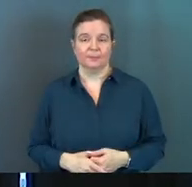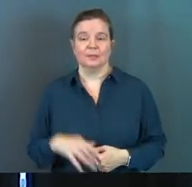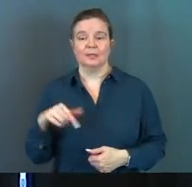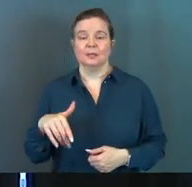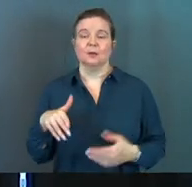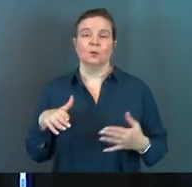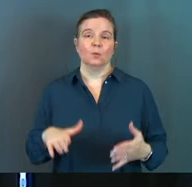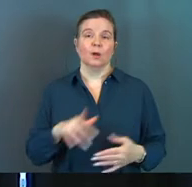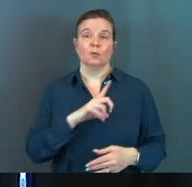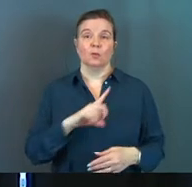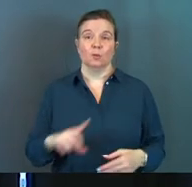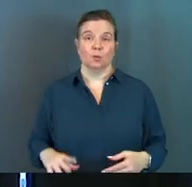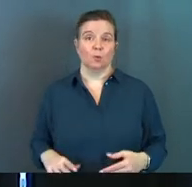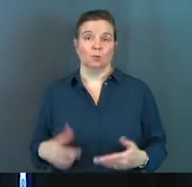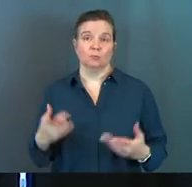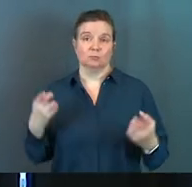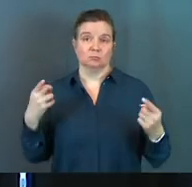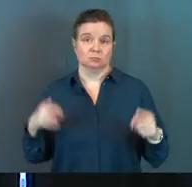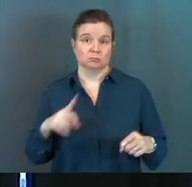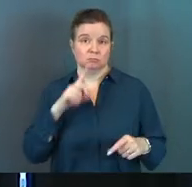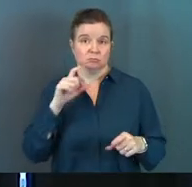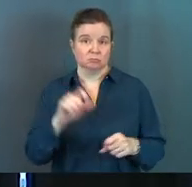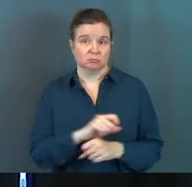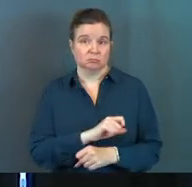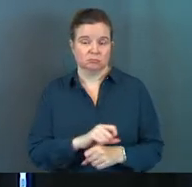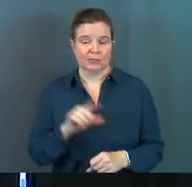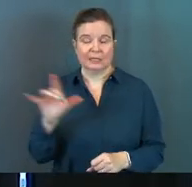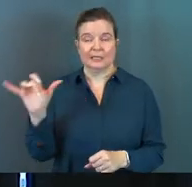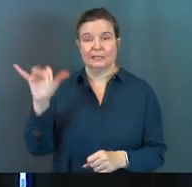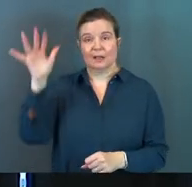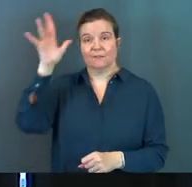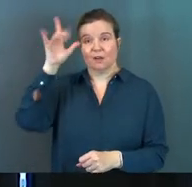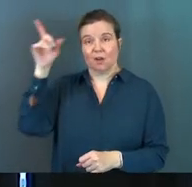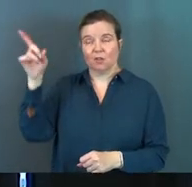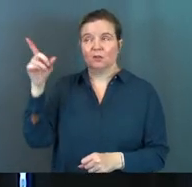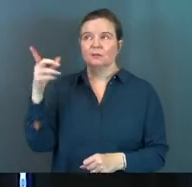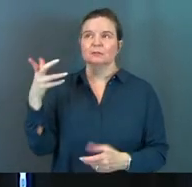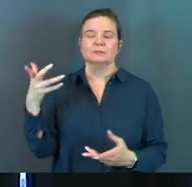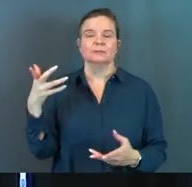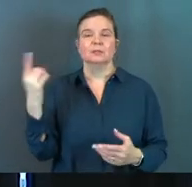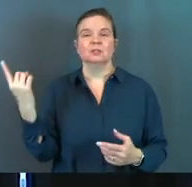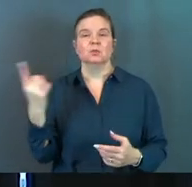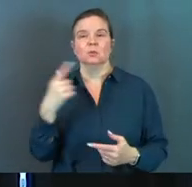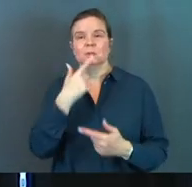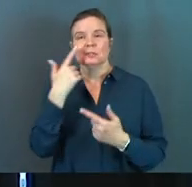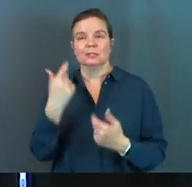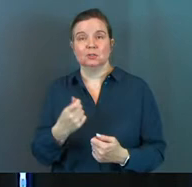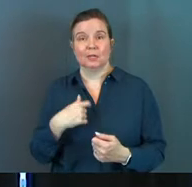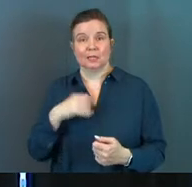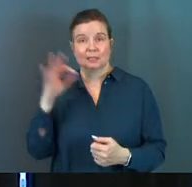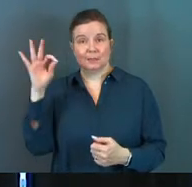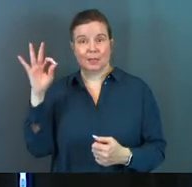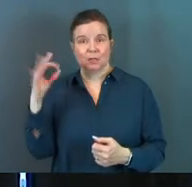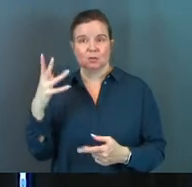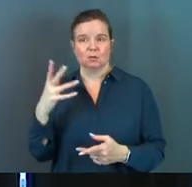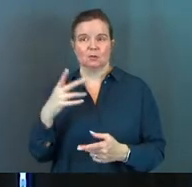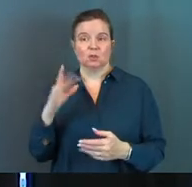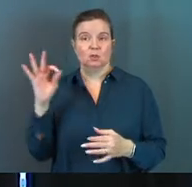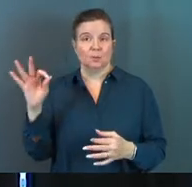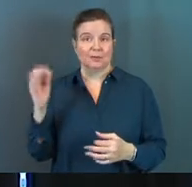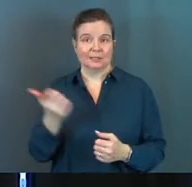This is the way that the Lord is. He's like a father. It's always interesting as a pastor, you